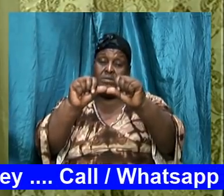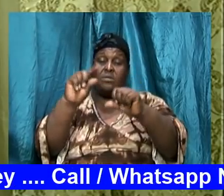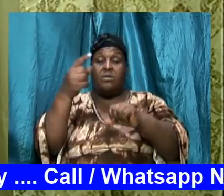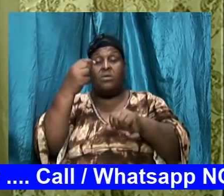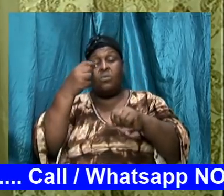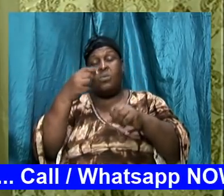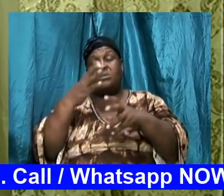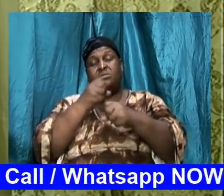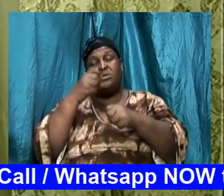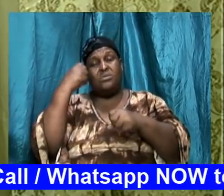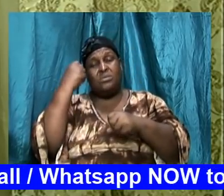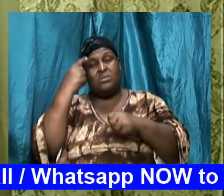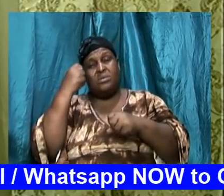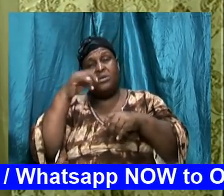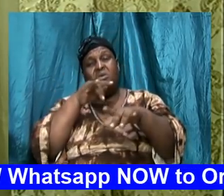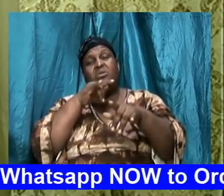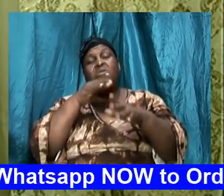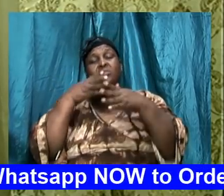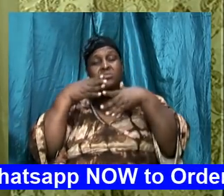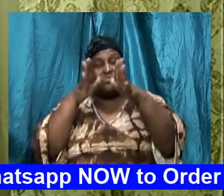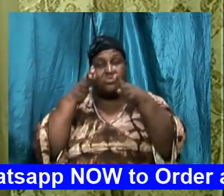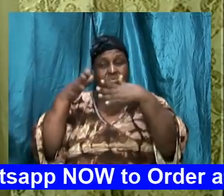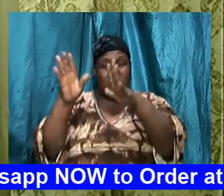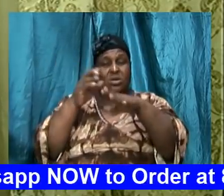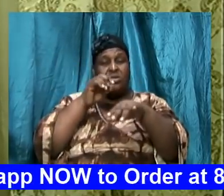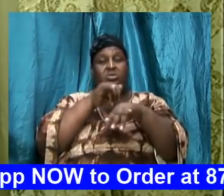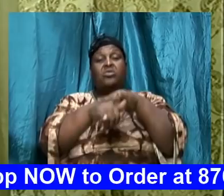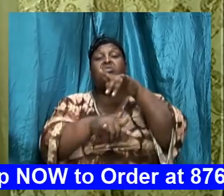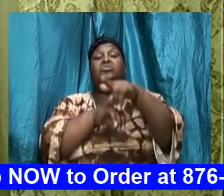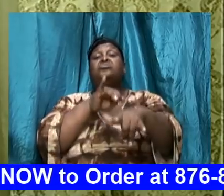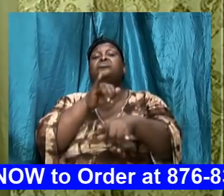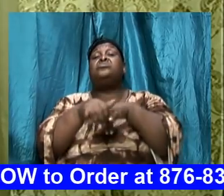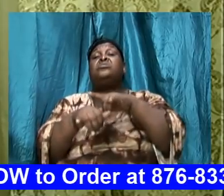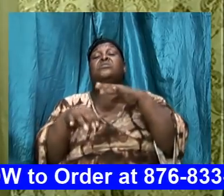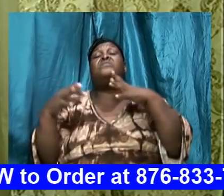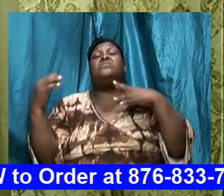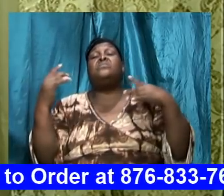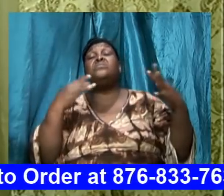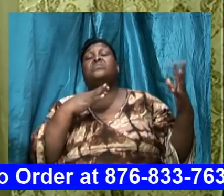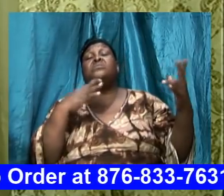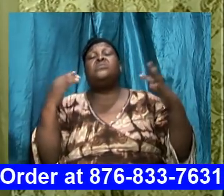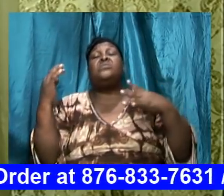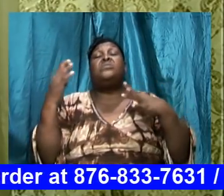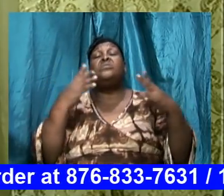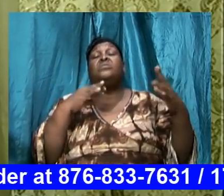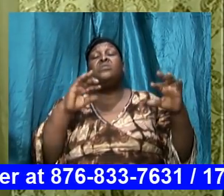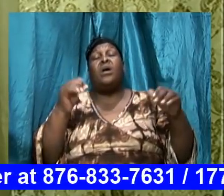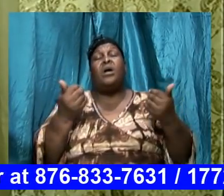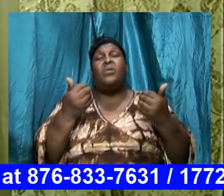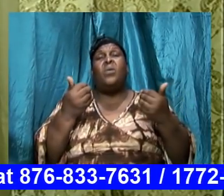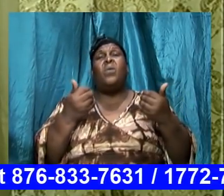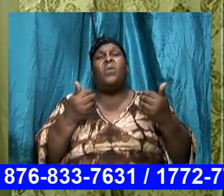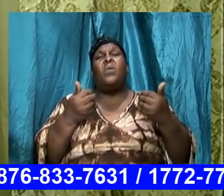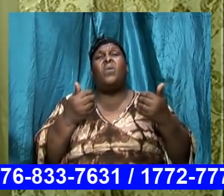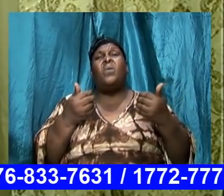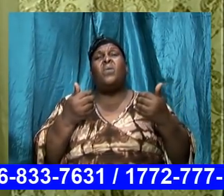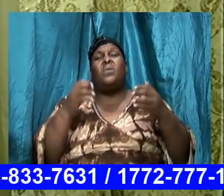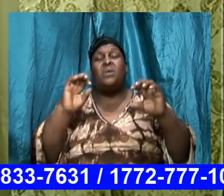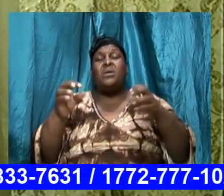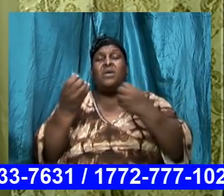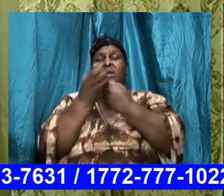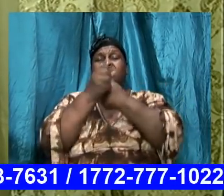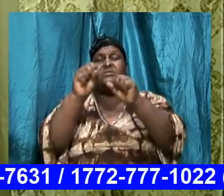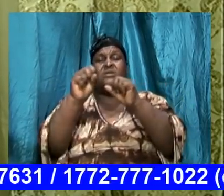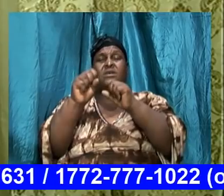the strategy of the warfare which we have been going through and how we can safeguard ourselves